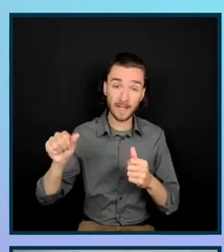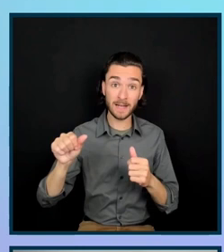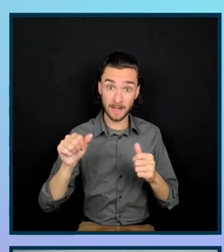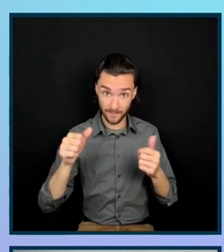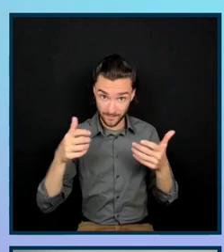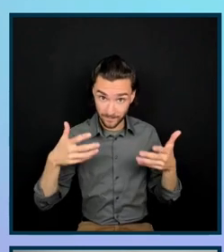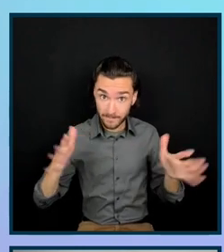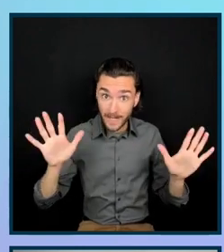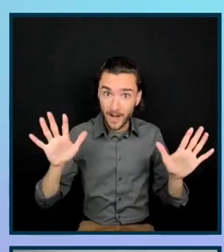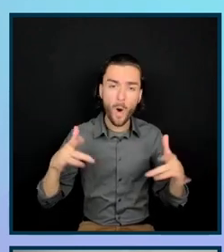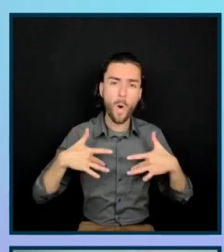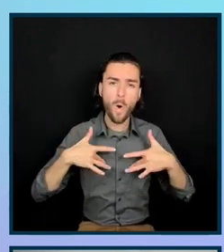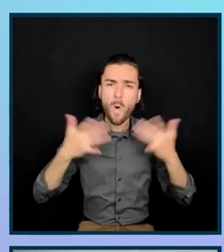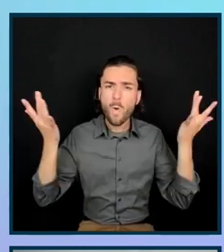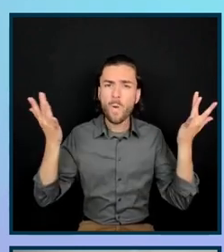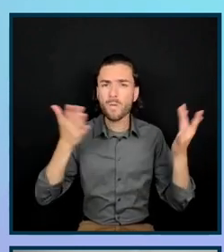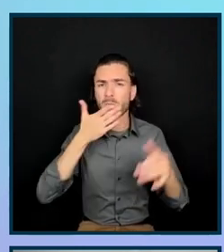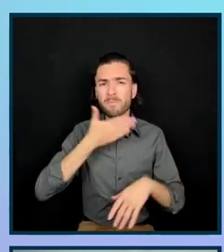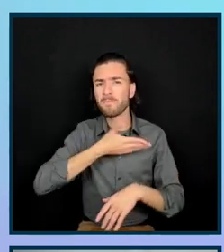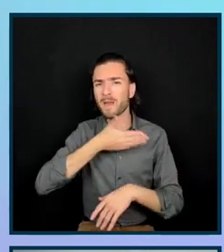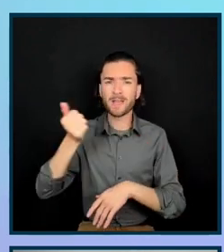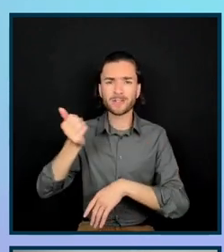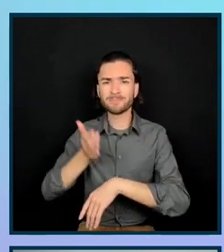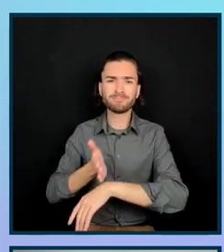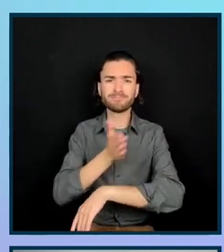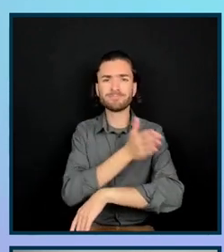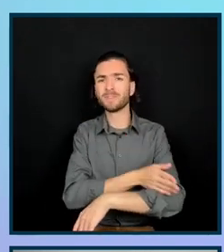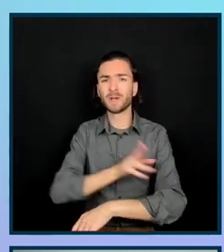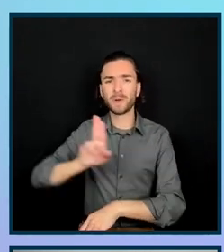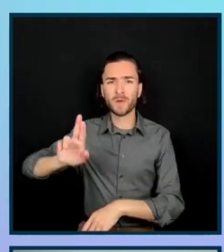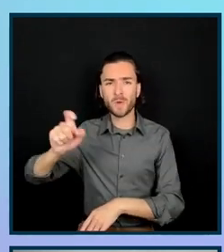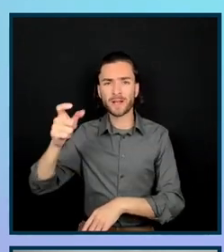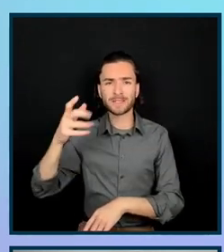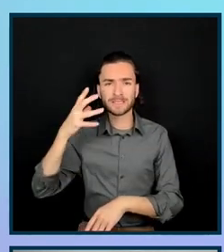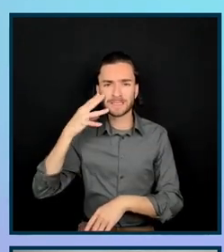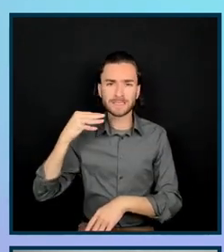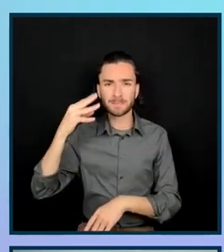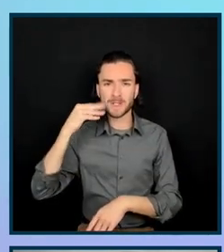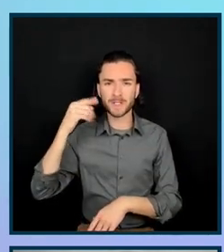a more delightful and overall better UX experience for all.